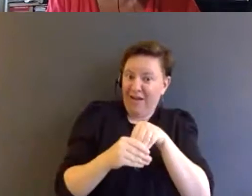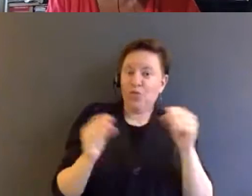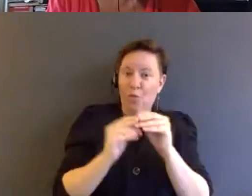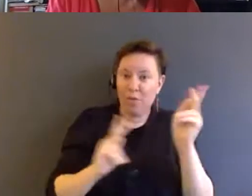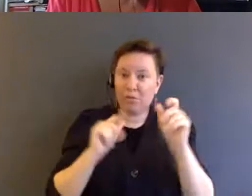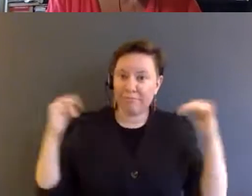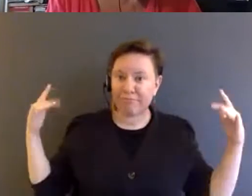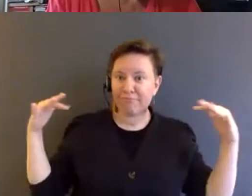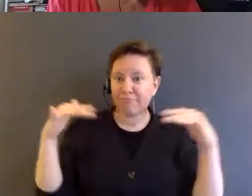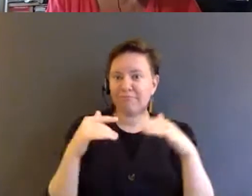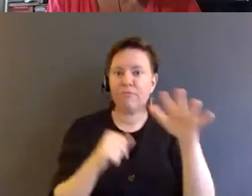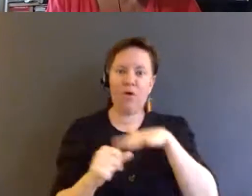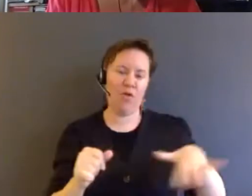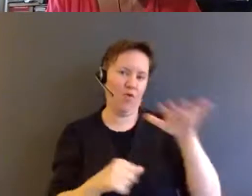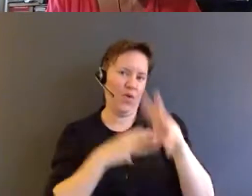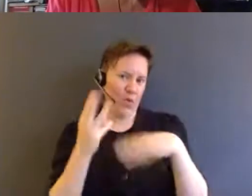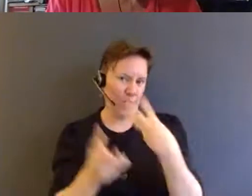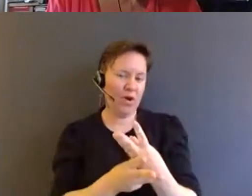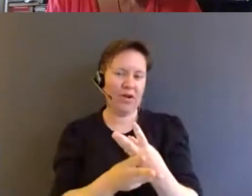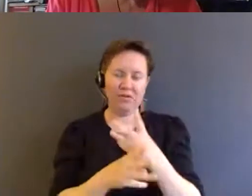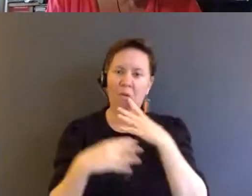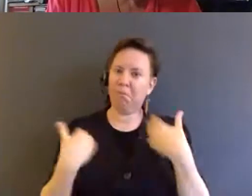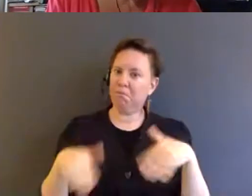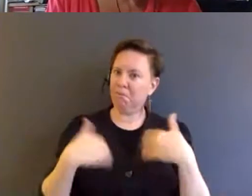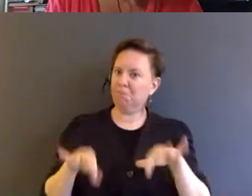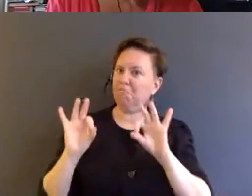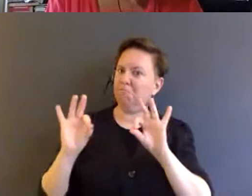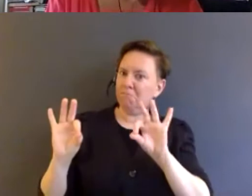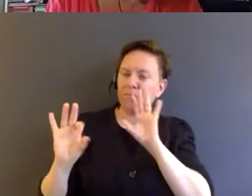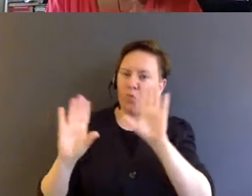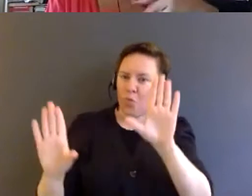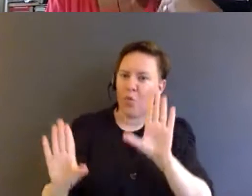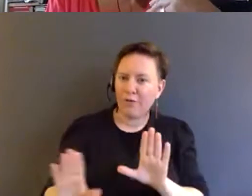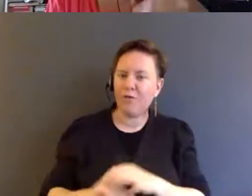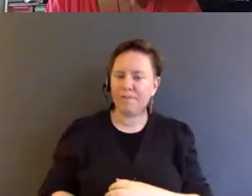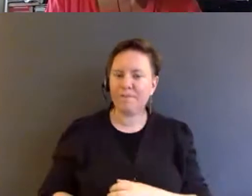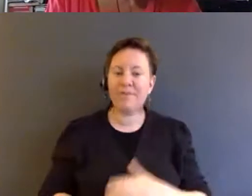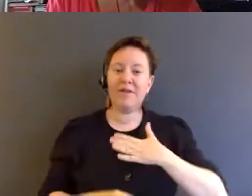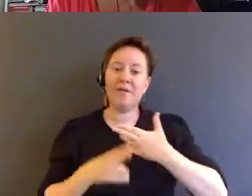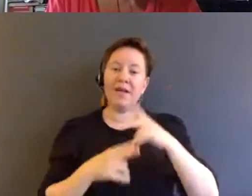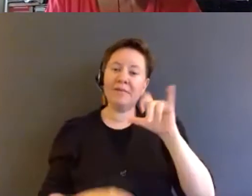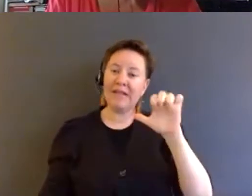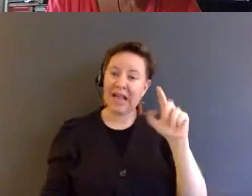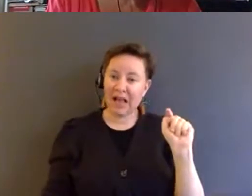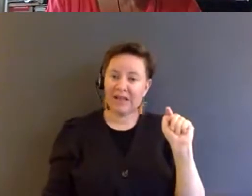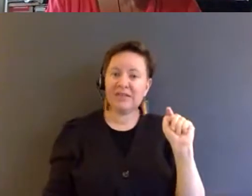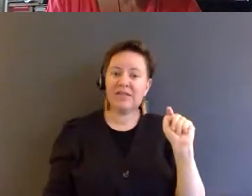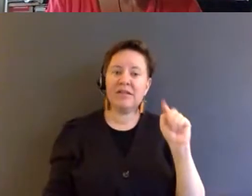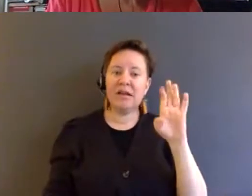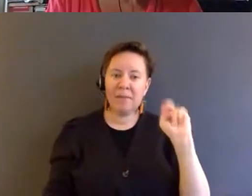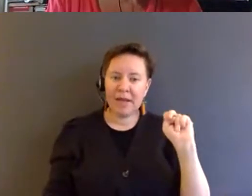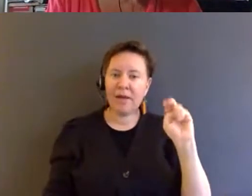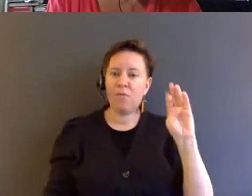world. So it actually turned out really great. My name is Liat Van Loesch.